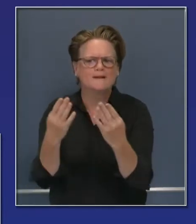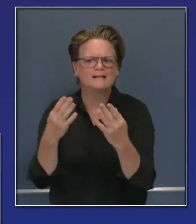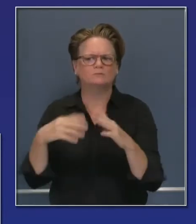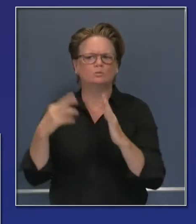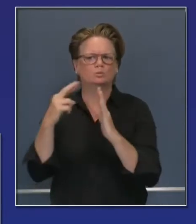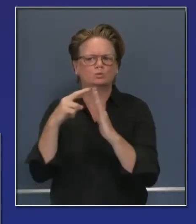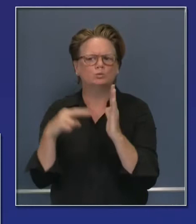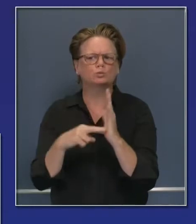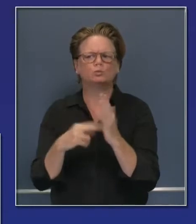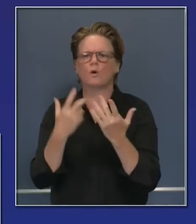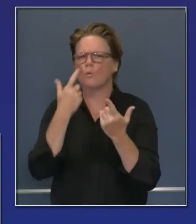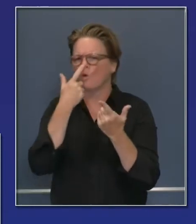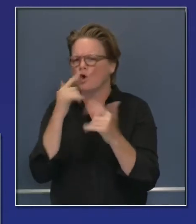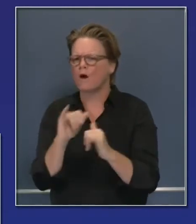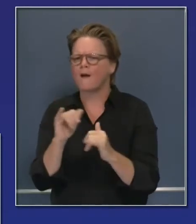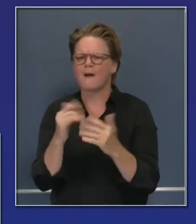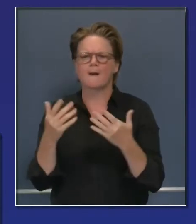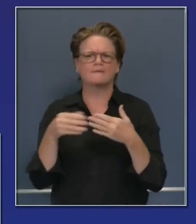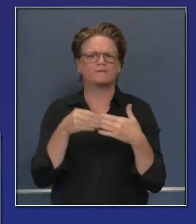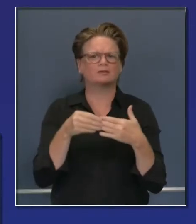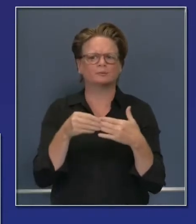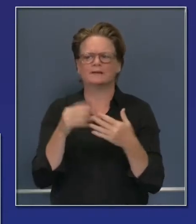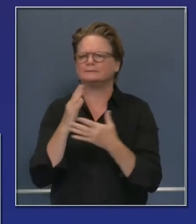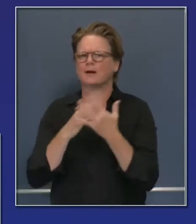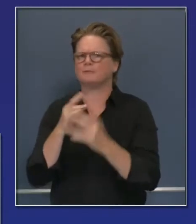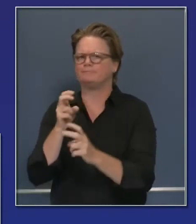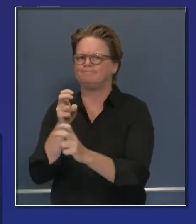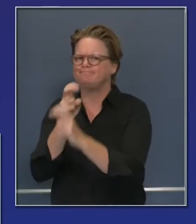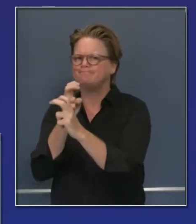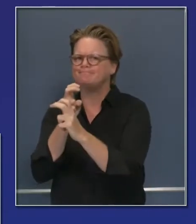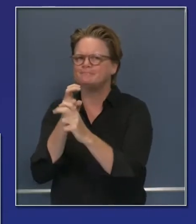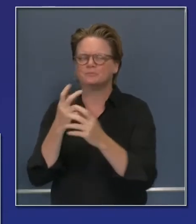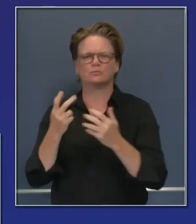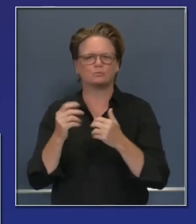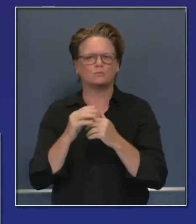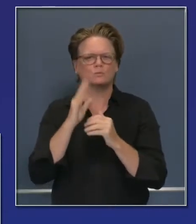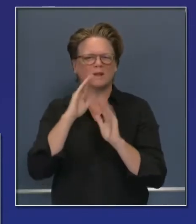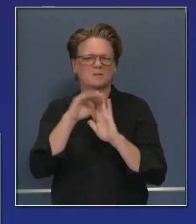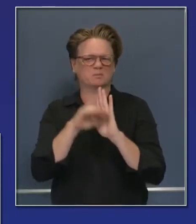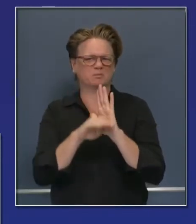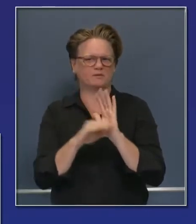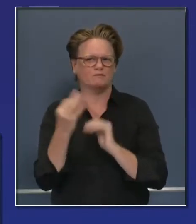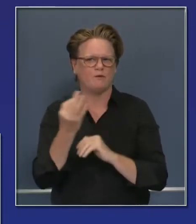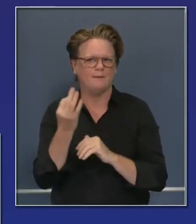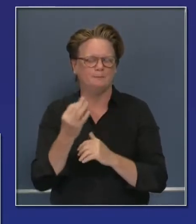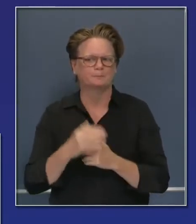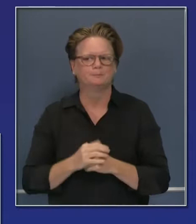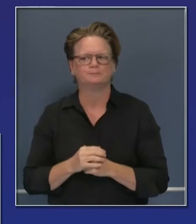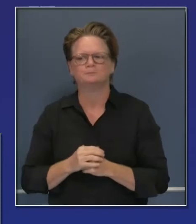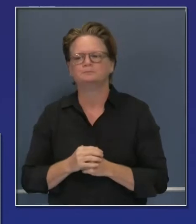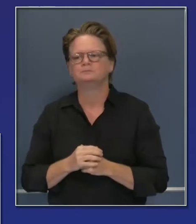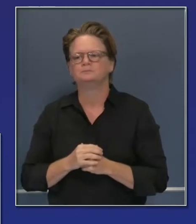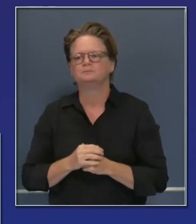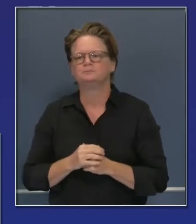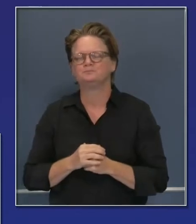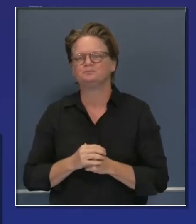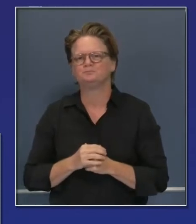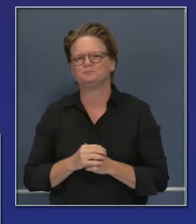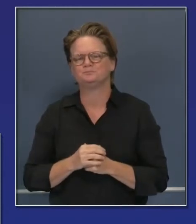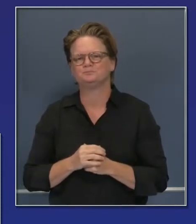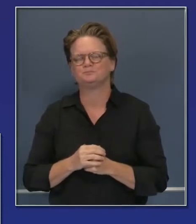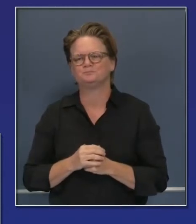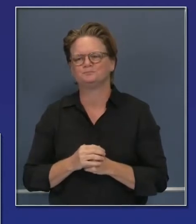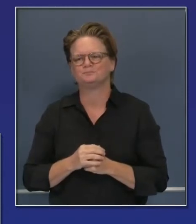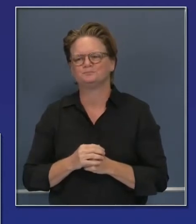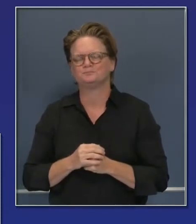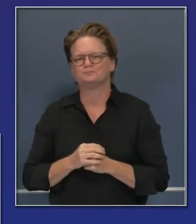positive news that we will advance here in a moment in terms of our positivity rate and in terms of our hospitalizations and